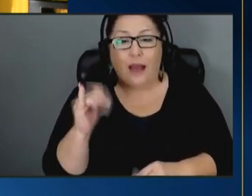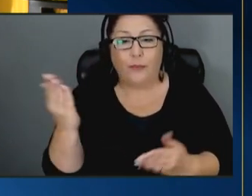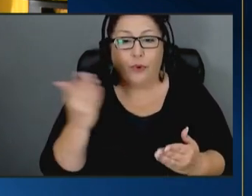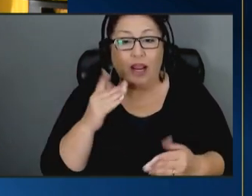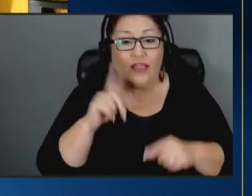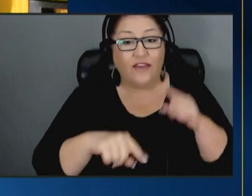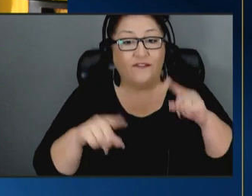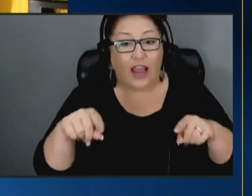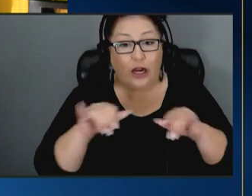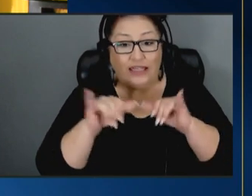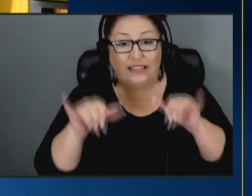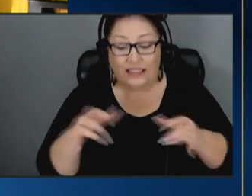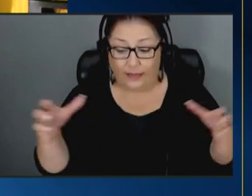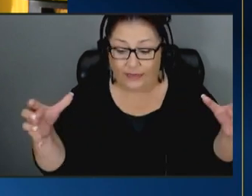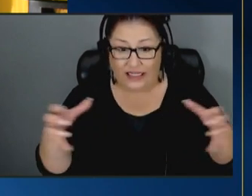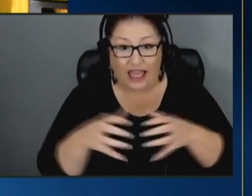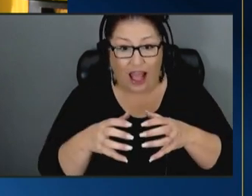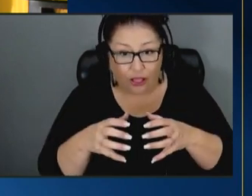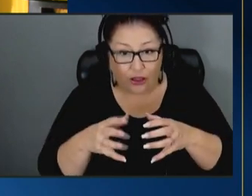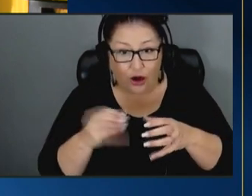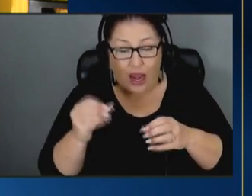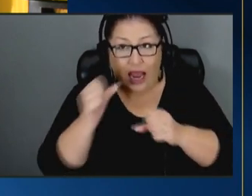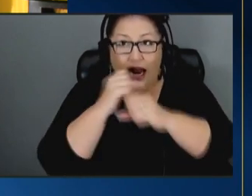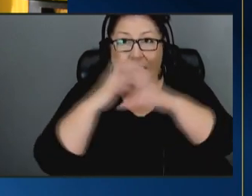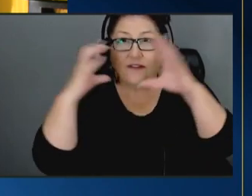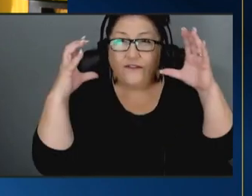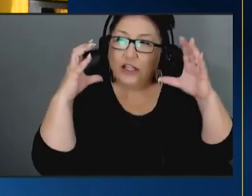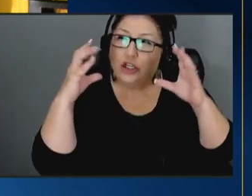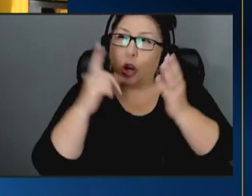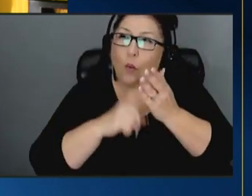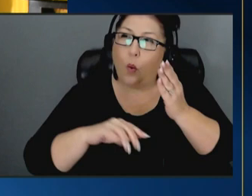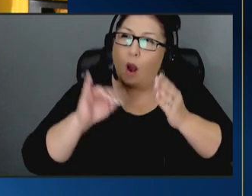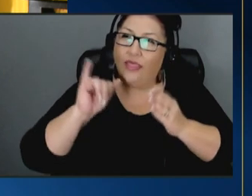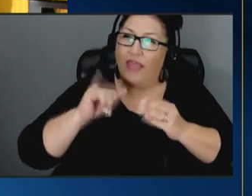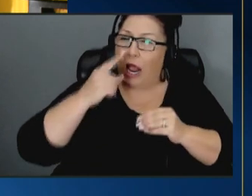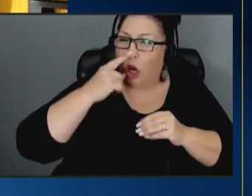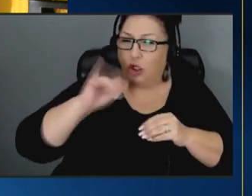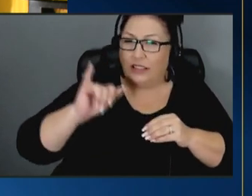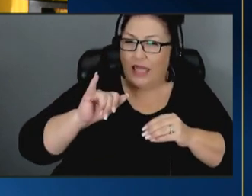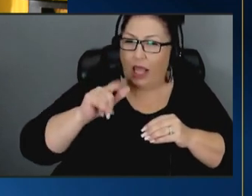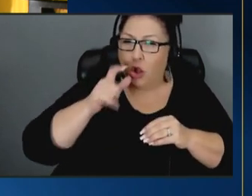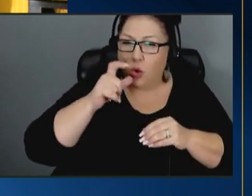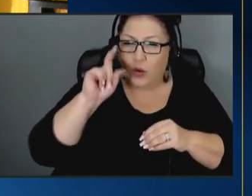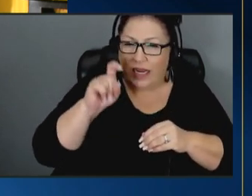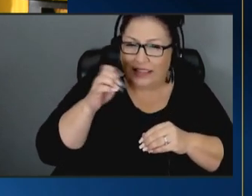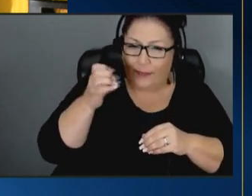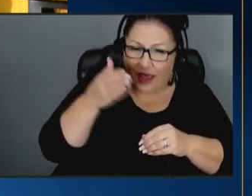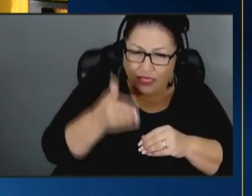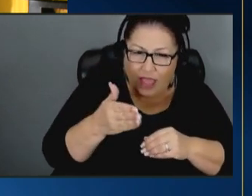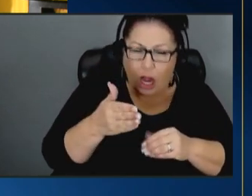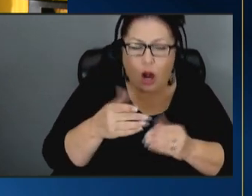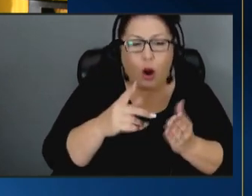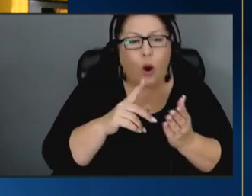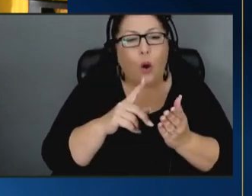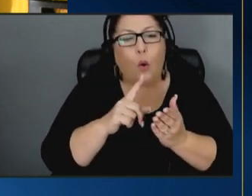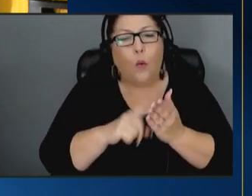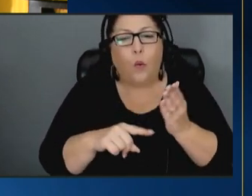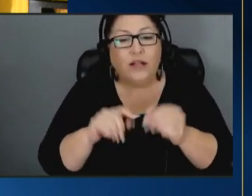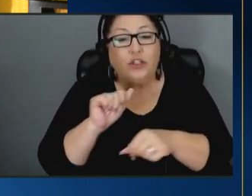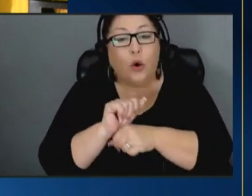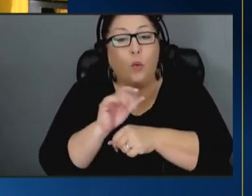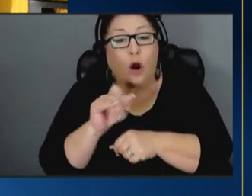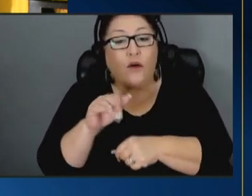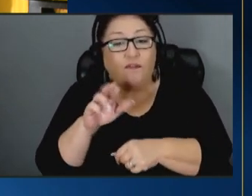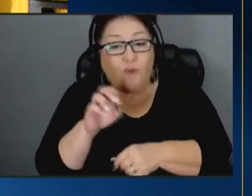together and envisioning around what that infrastructure looks like who needs to be there what's the workforce look like from